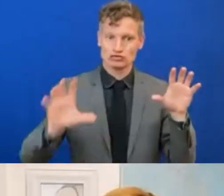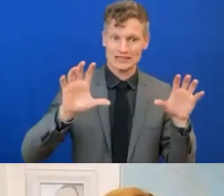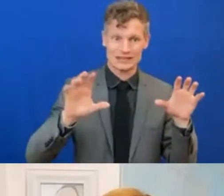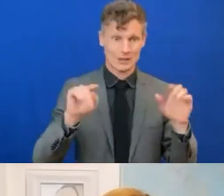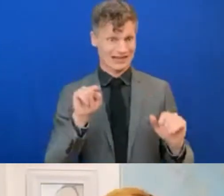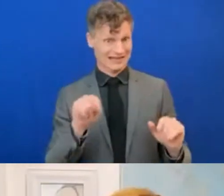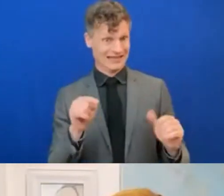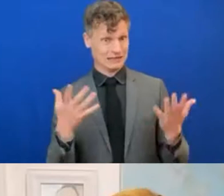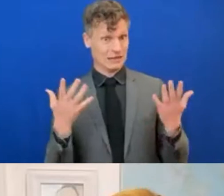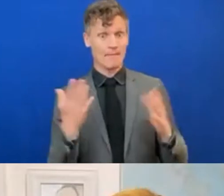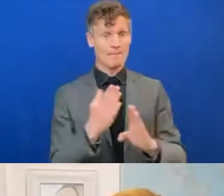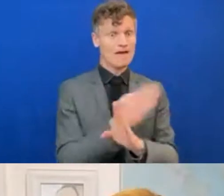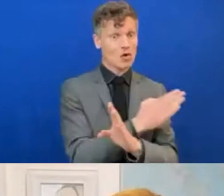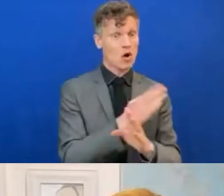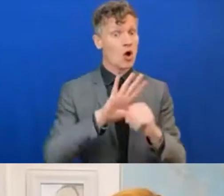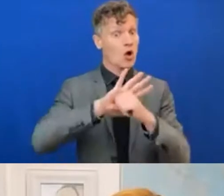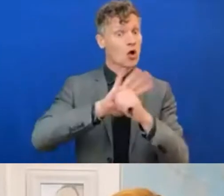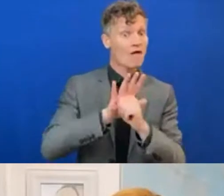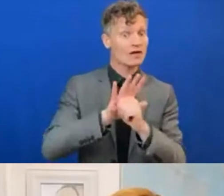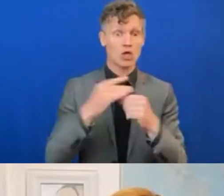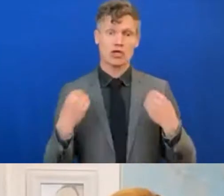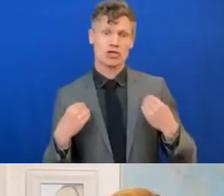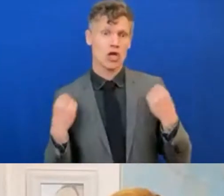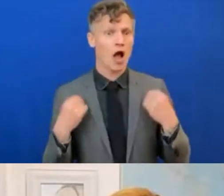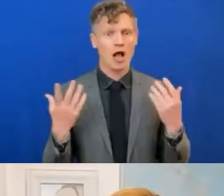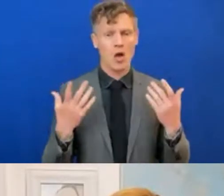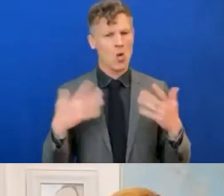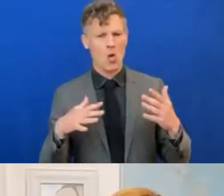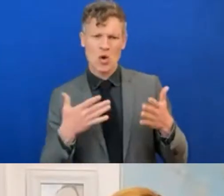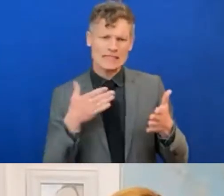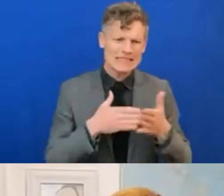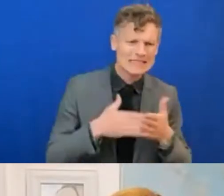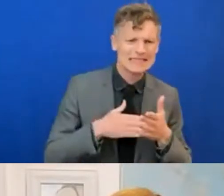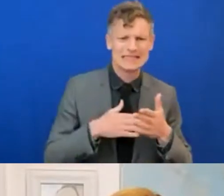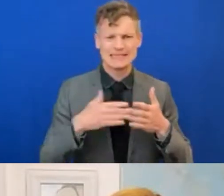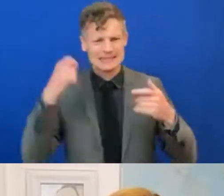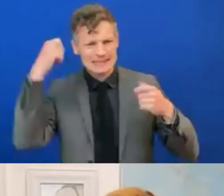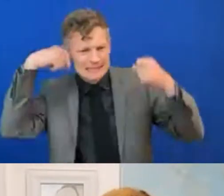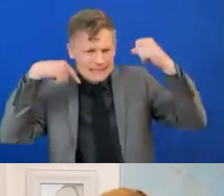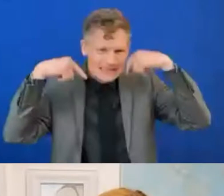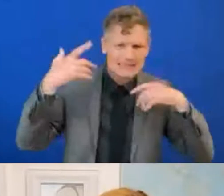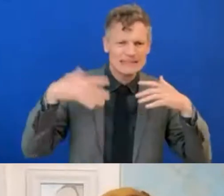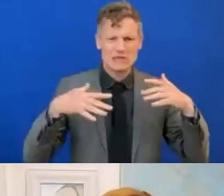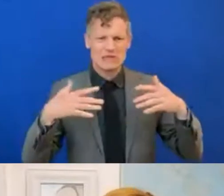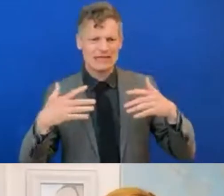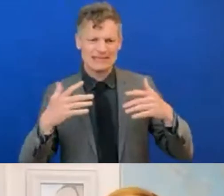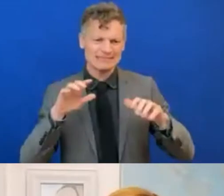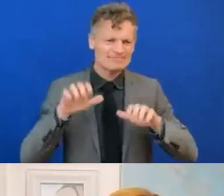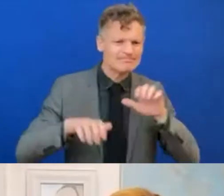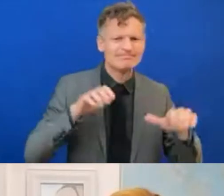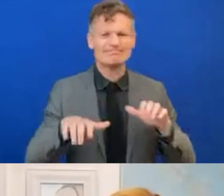Before COVID, what it means to be young was actually very difficult being young before COVID. And that includes education,